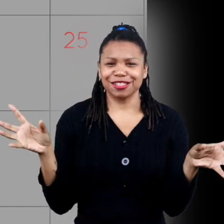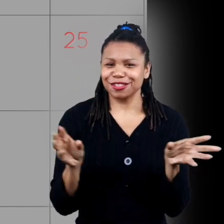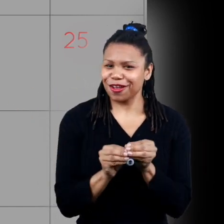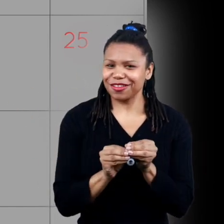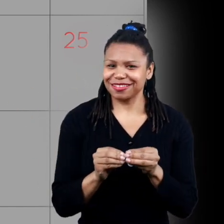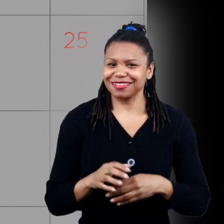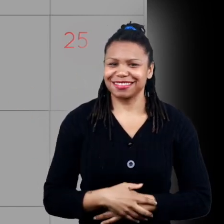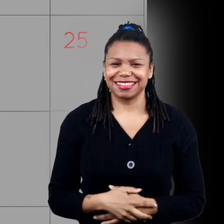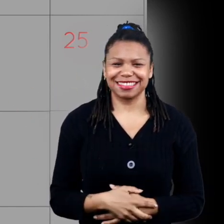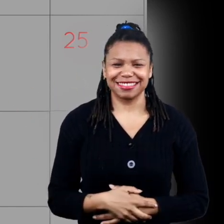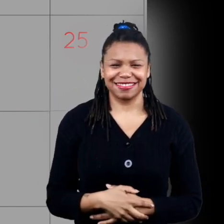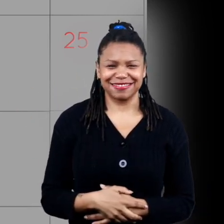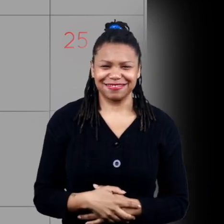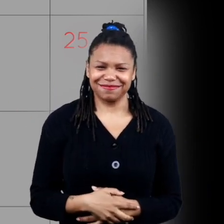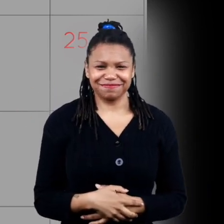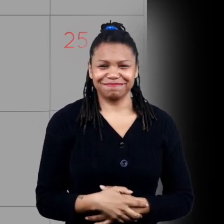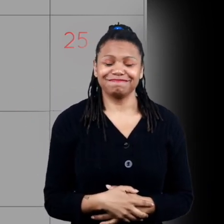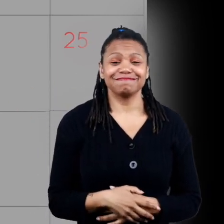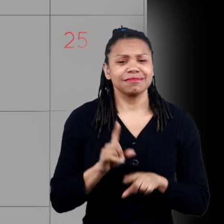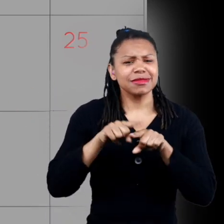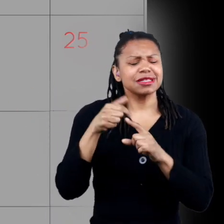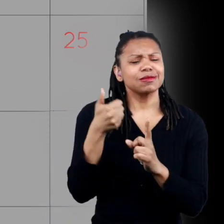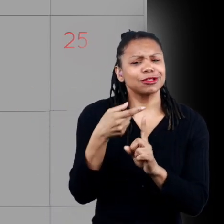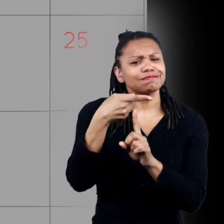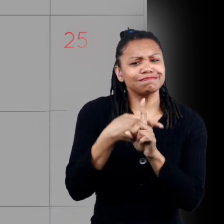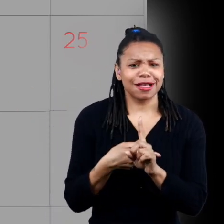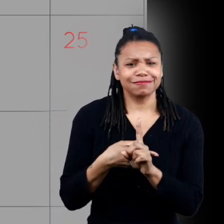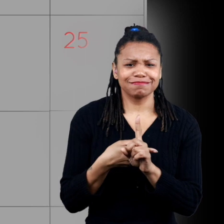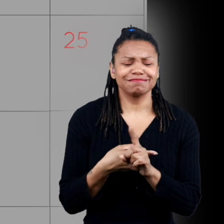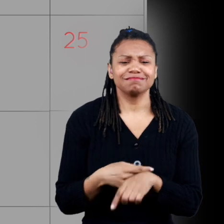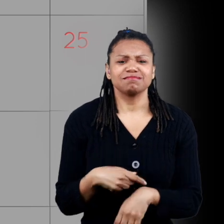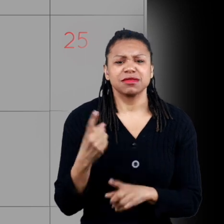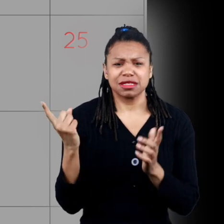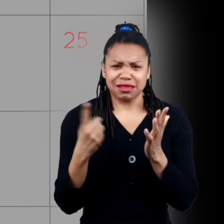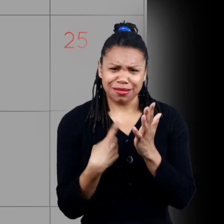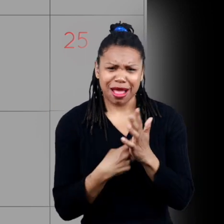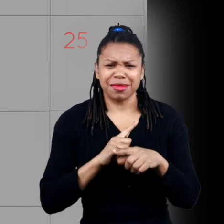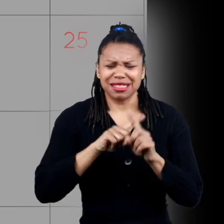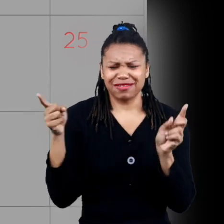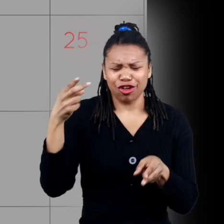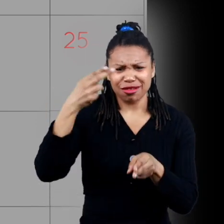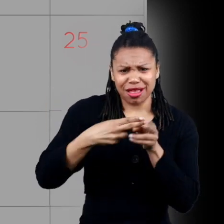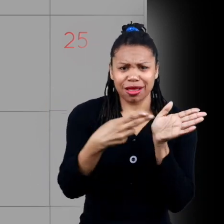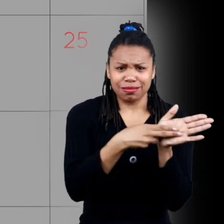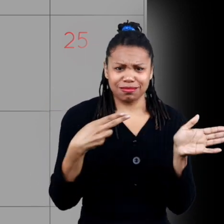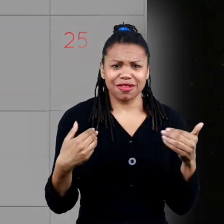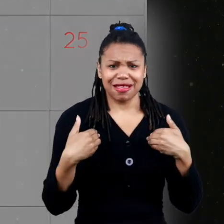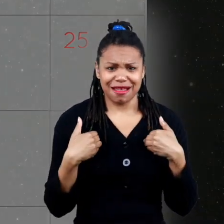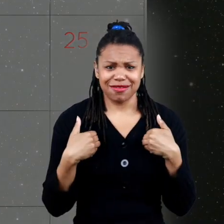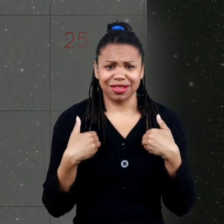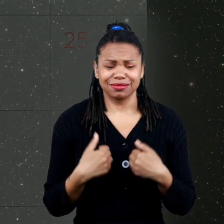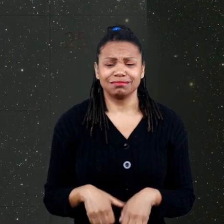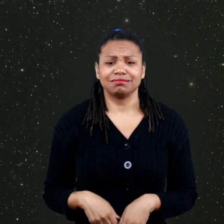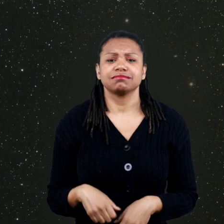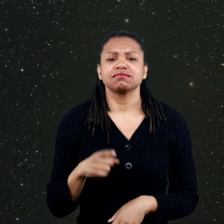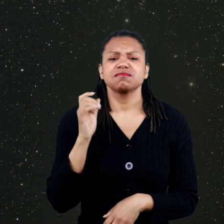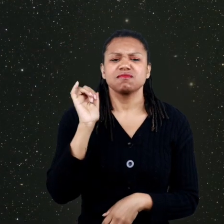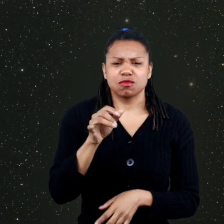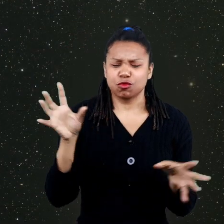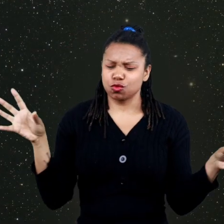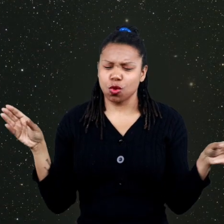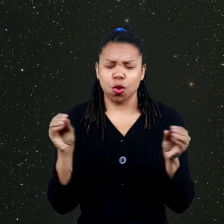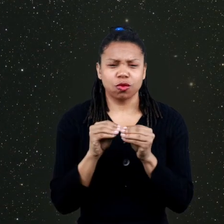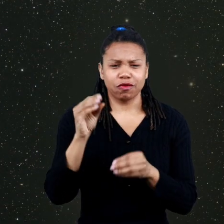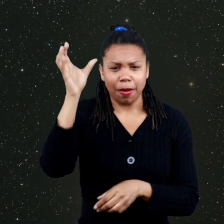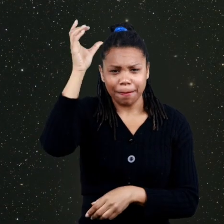30 or 31 days depending on the month with each month called a different name the months